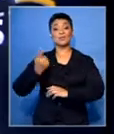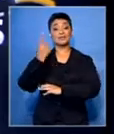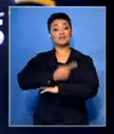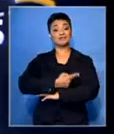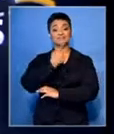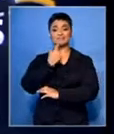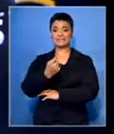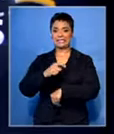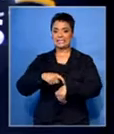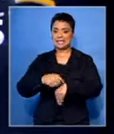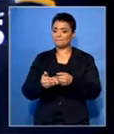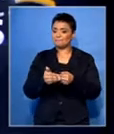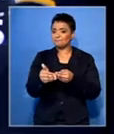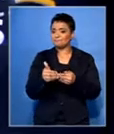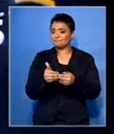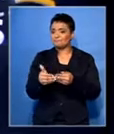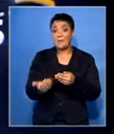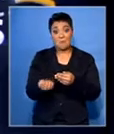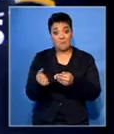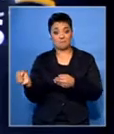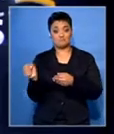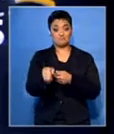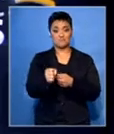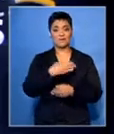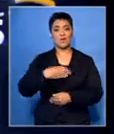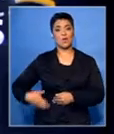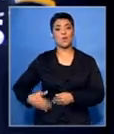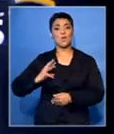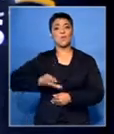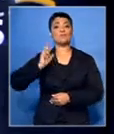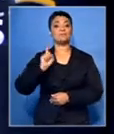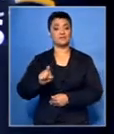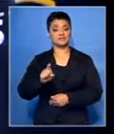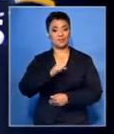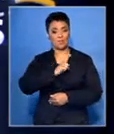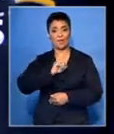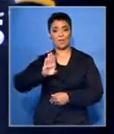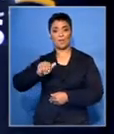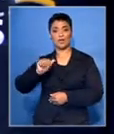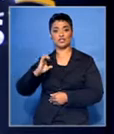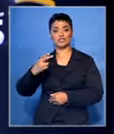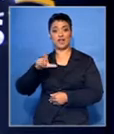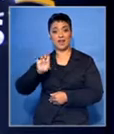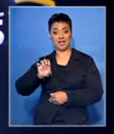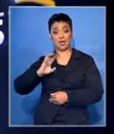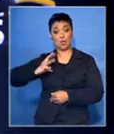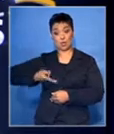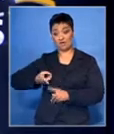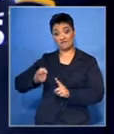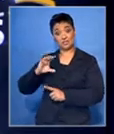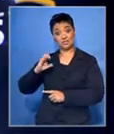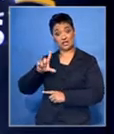said it was just a matter of time. Zuma made the comments during a state visit by Chile's President Michel Bachelet to South Africa.